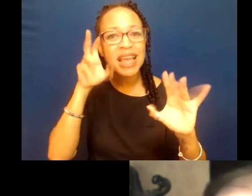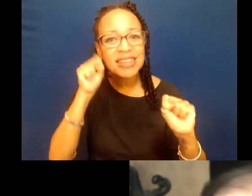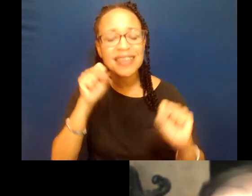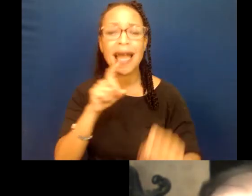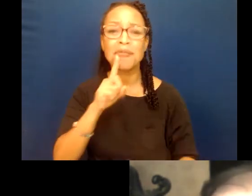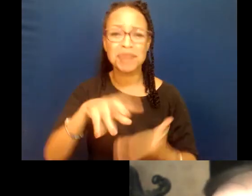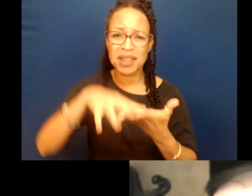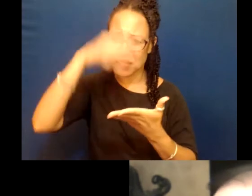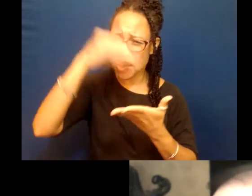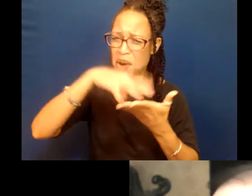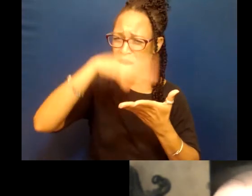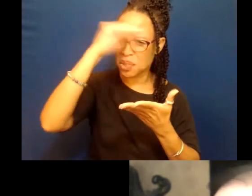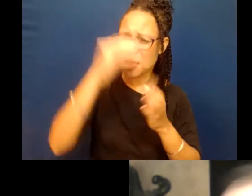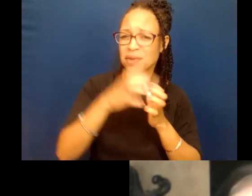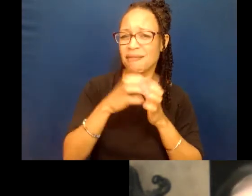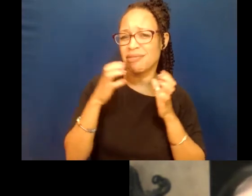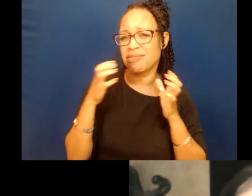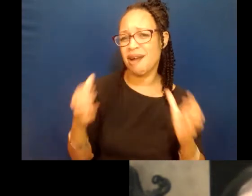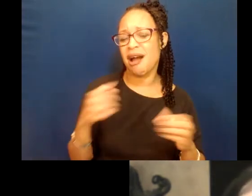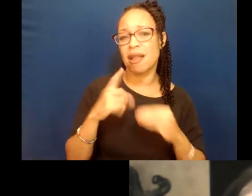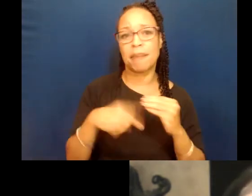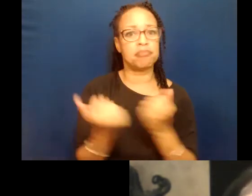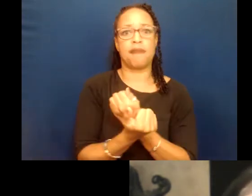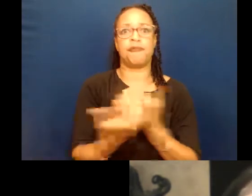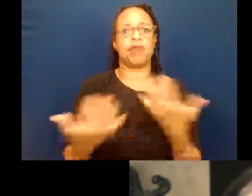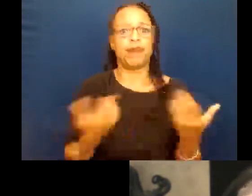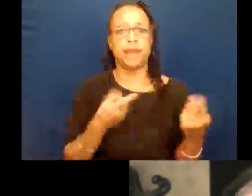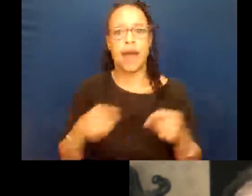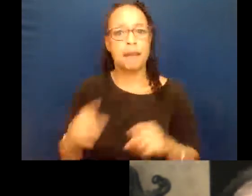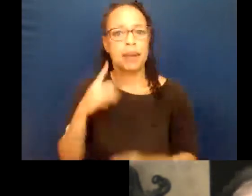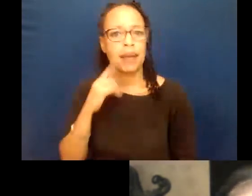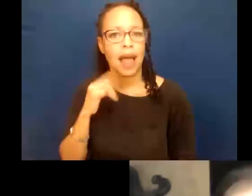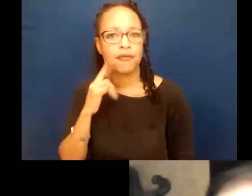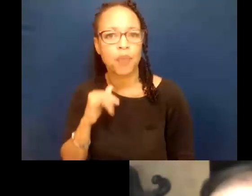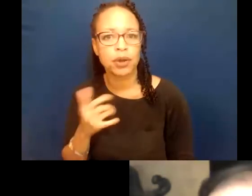learned a lot about everything that's going on in California.